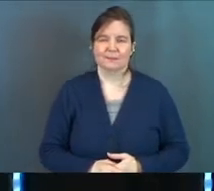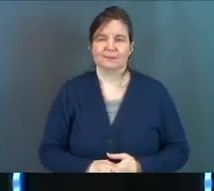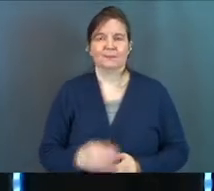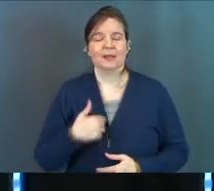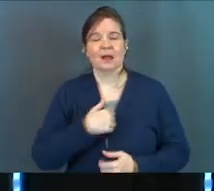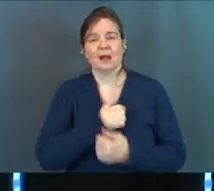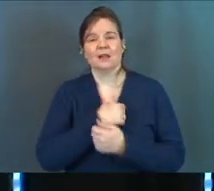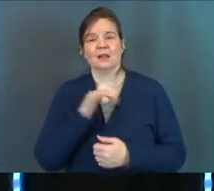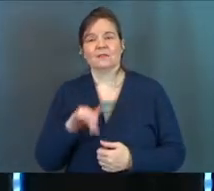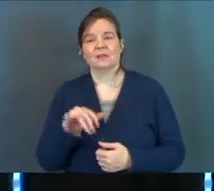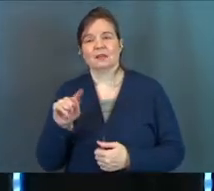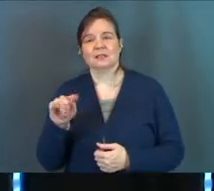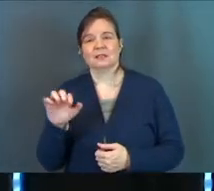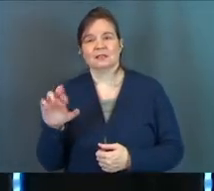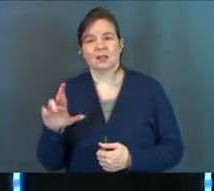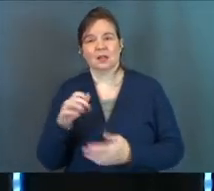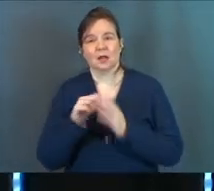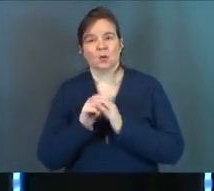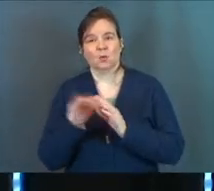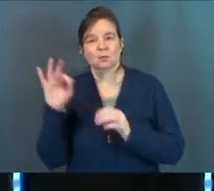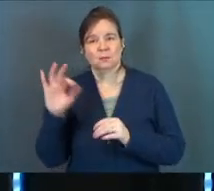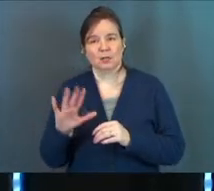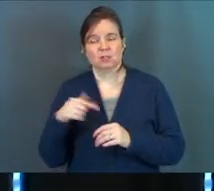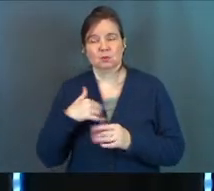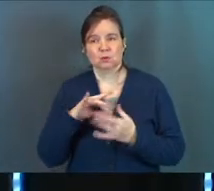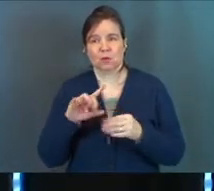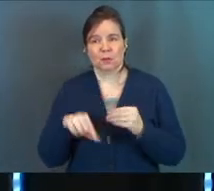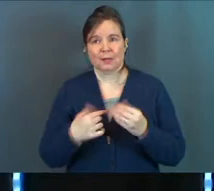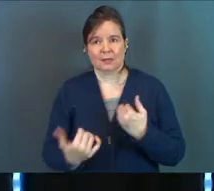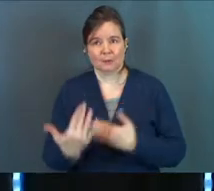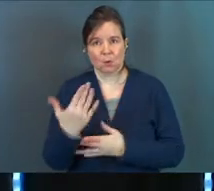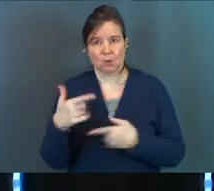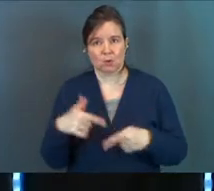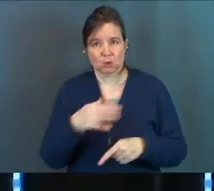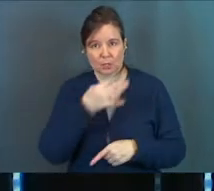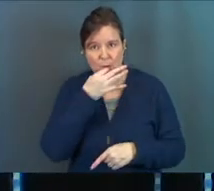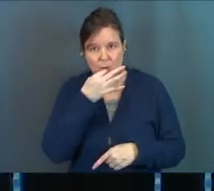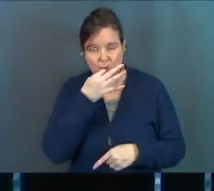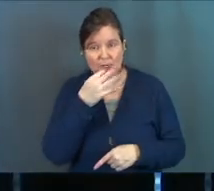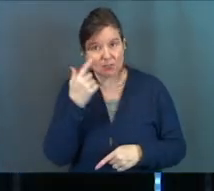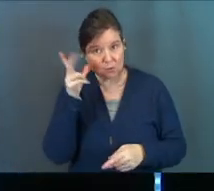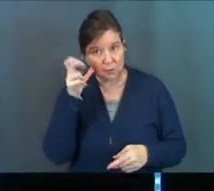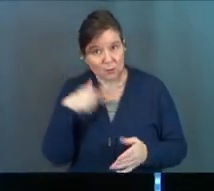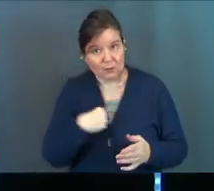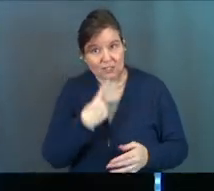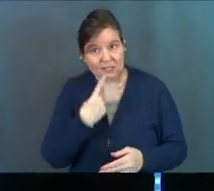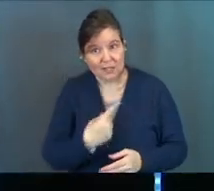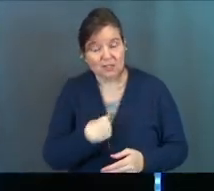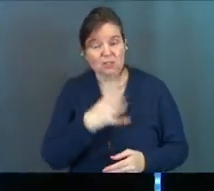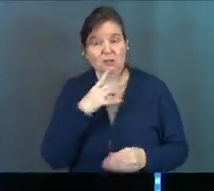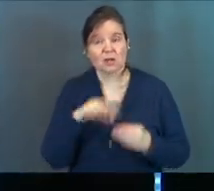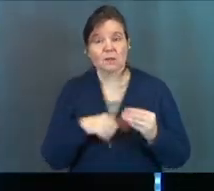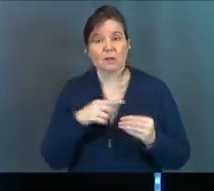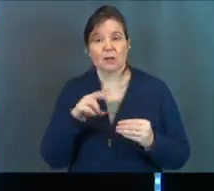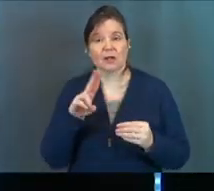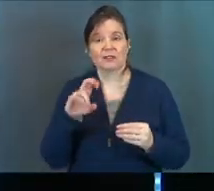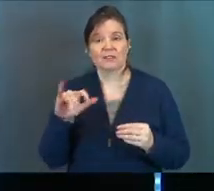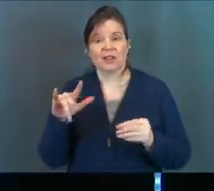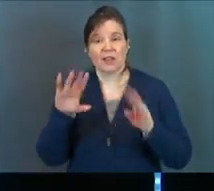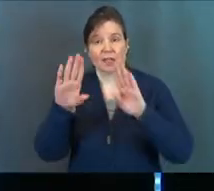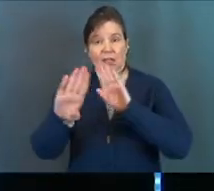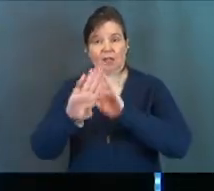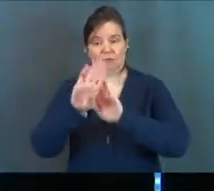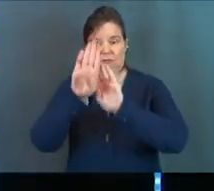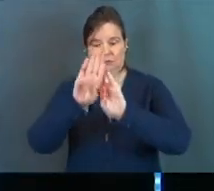I love that Taylor, our worship pastor, she was talking to us this morning during communion. And did you hear what she said? She talked about the veil that was